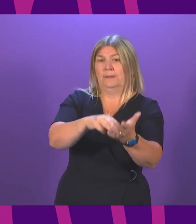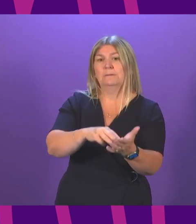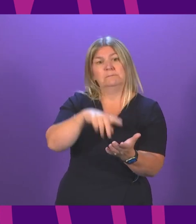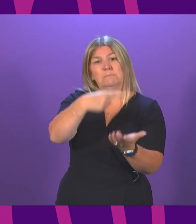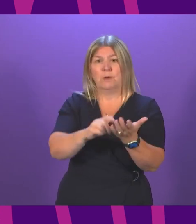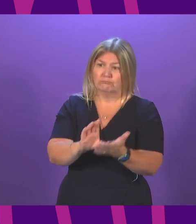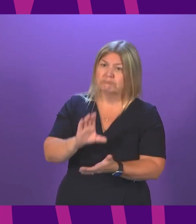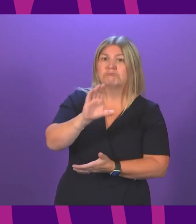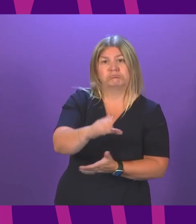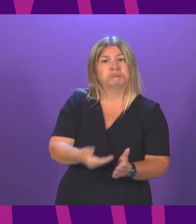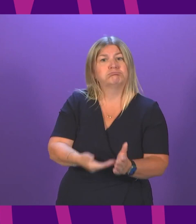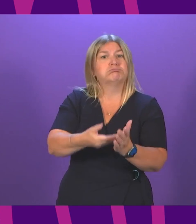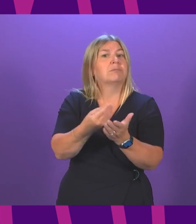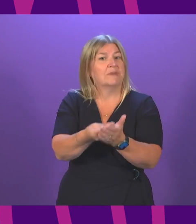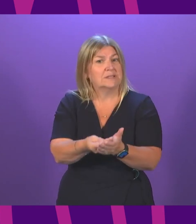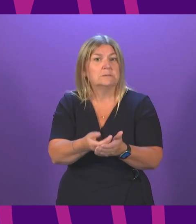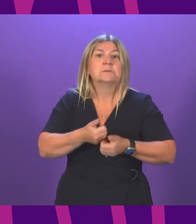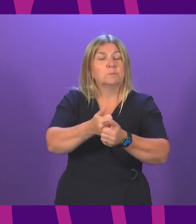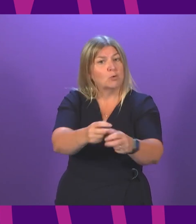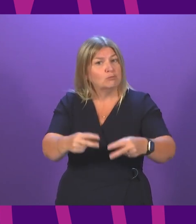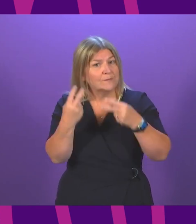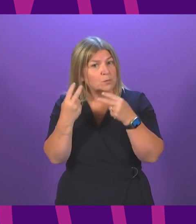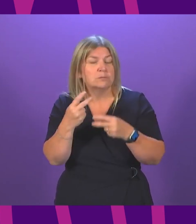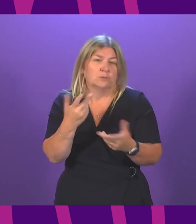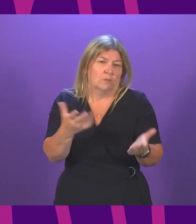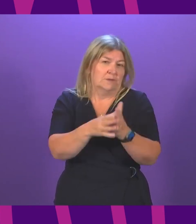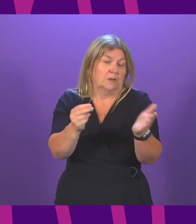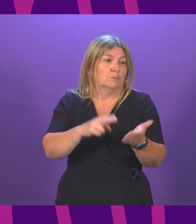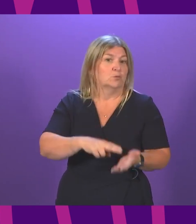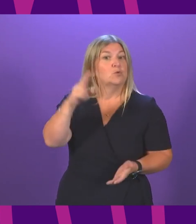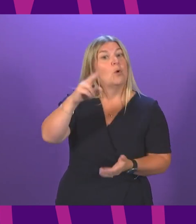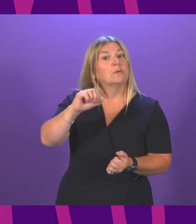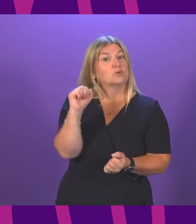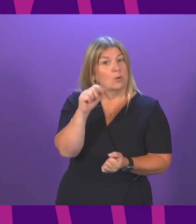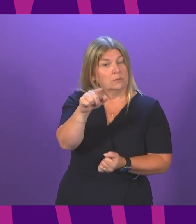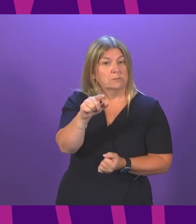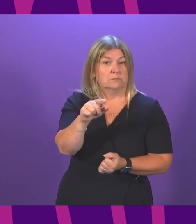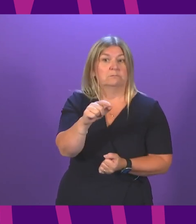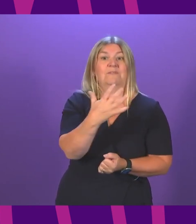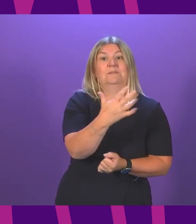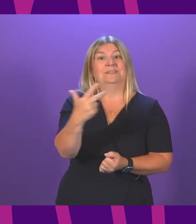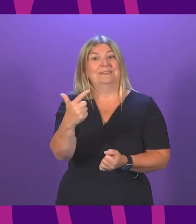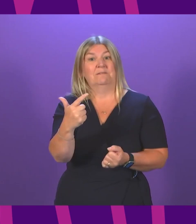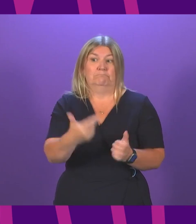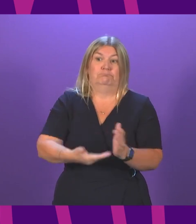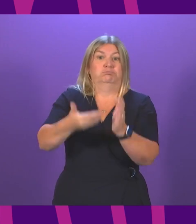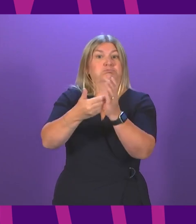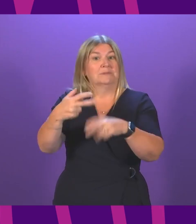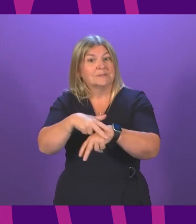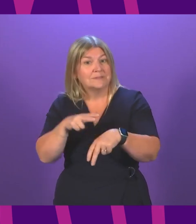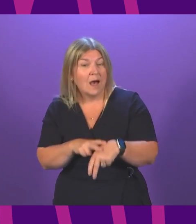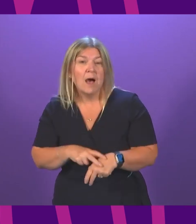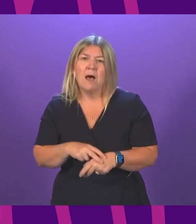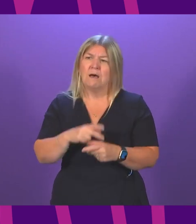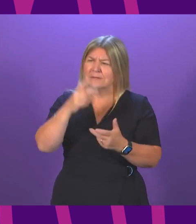available to support this review. So in the north of Scotland, this has resulted in 67 extra frontline staff, a mixture of experienced